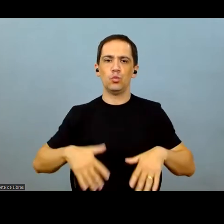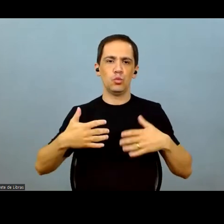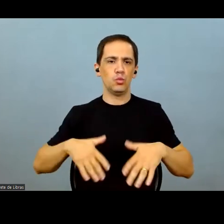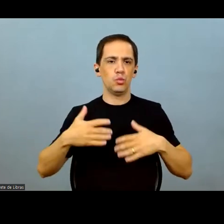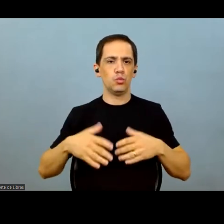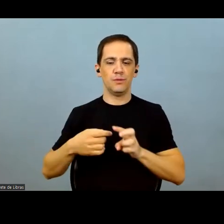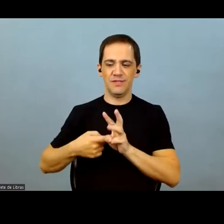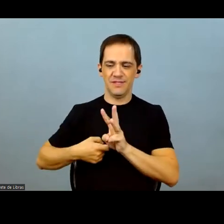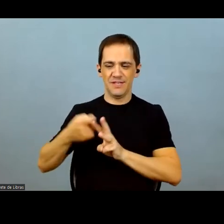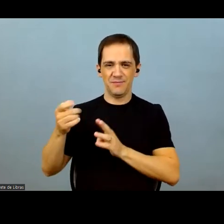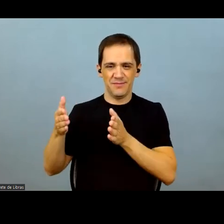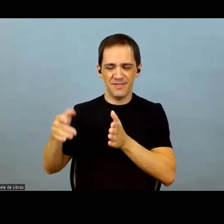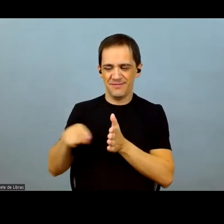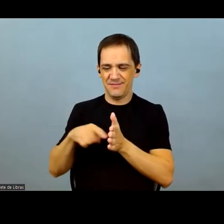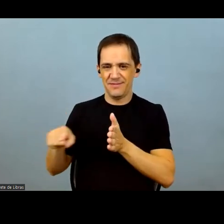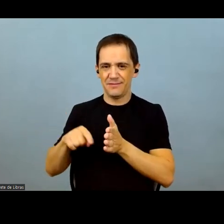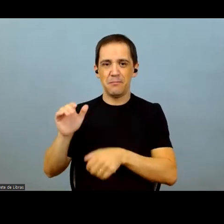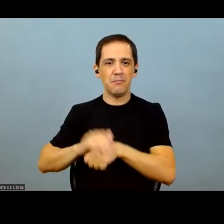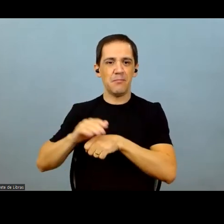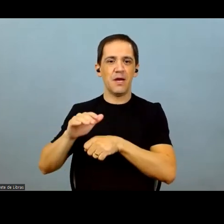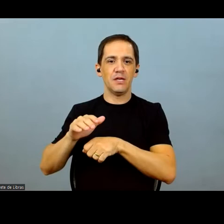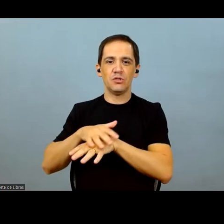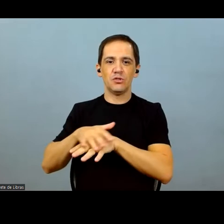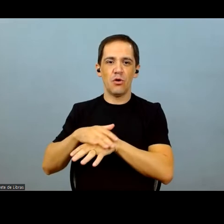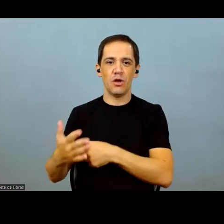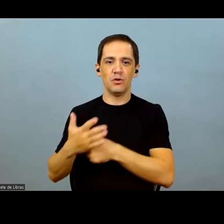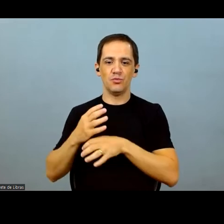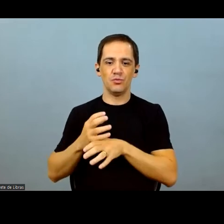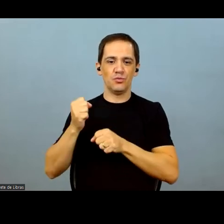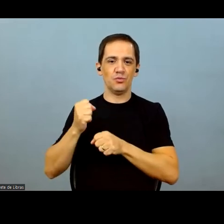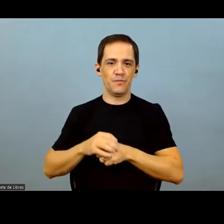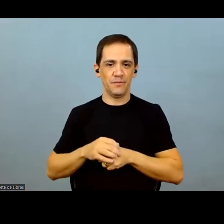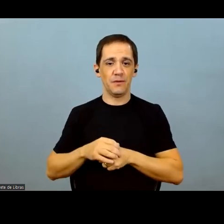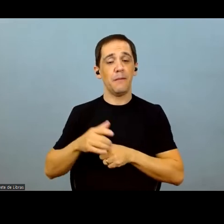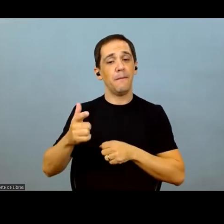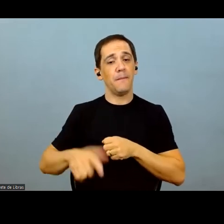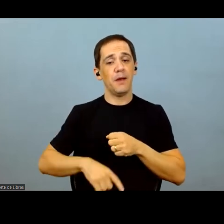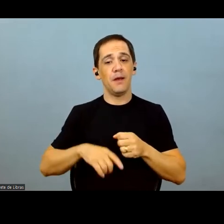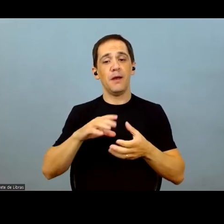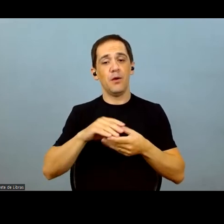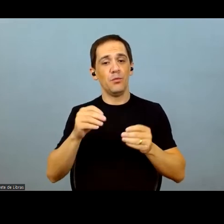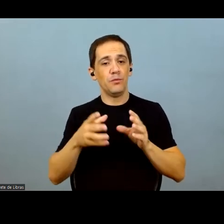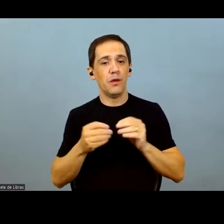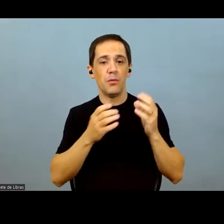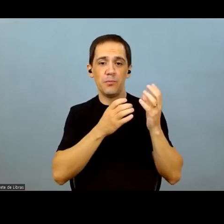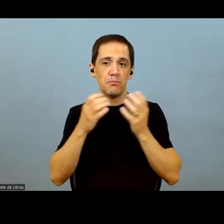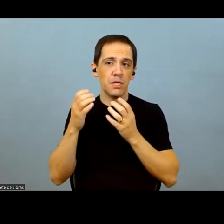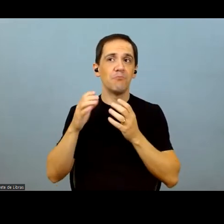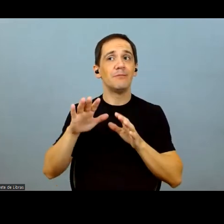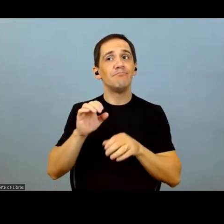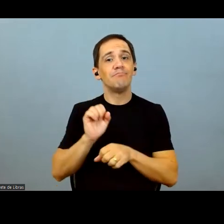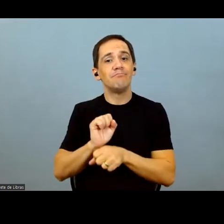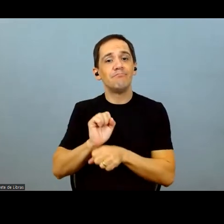there's a lot of soybeans to be had. And as for corn and